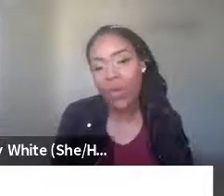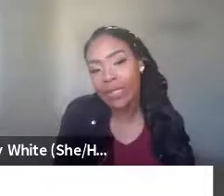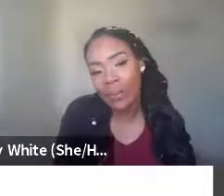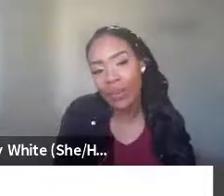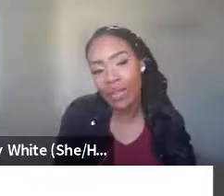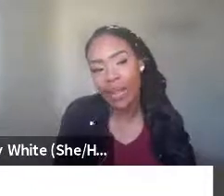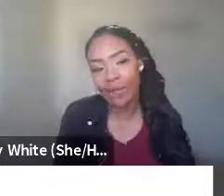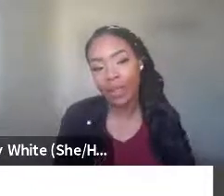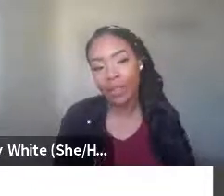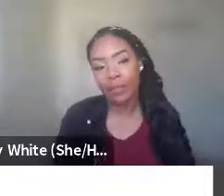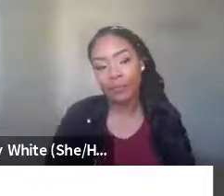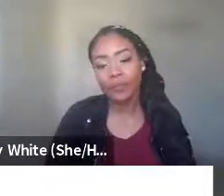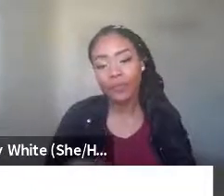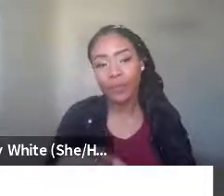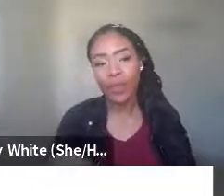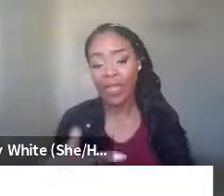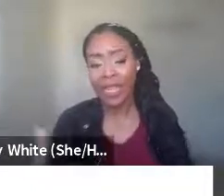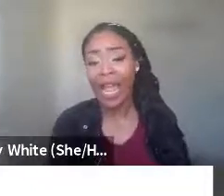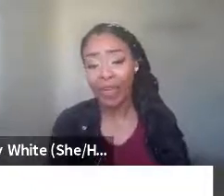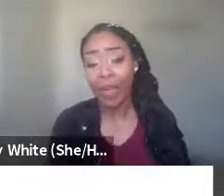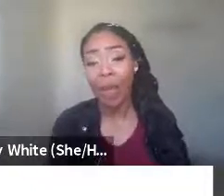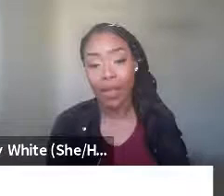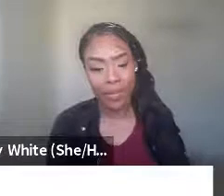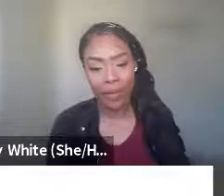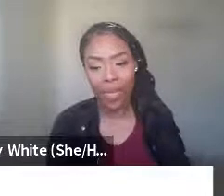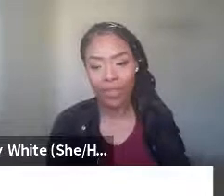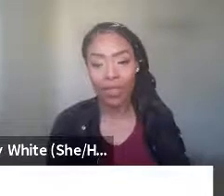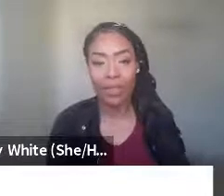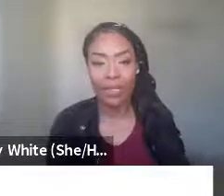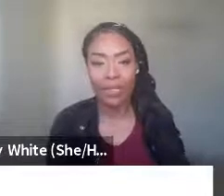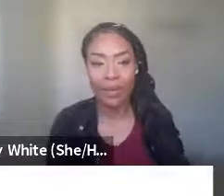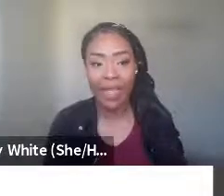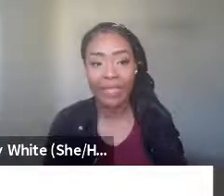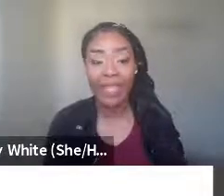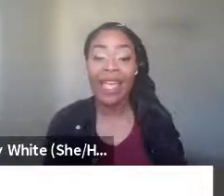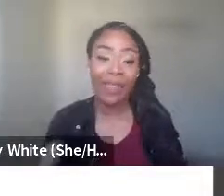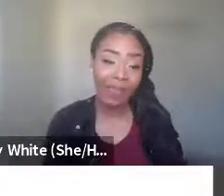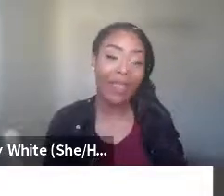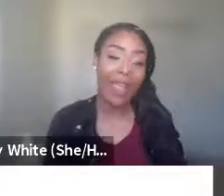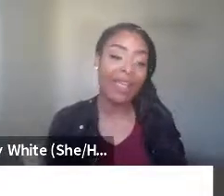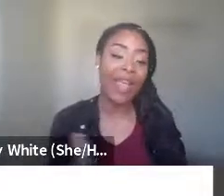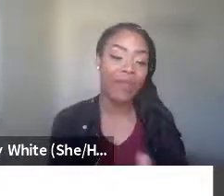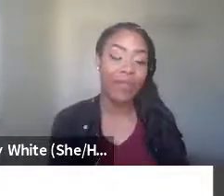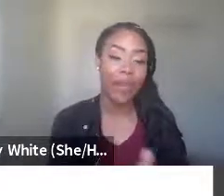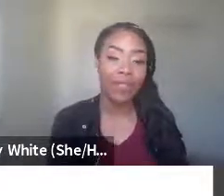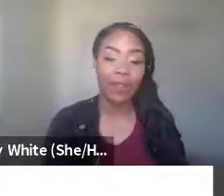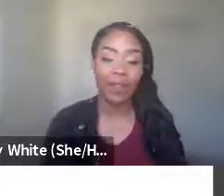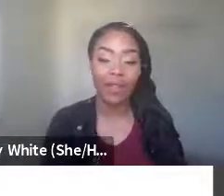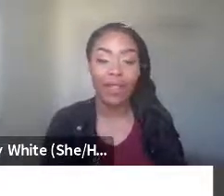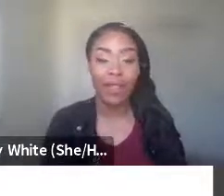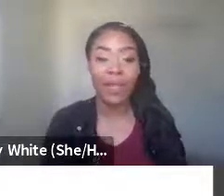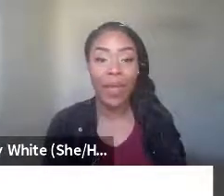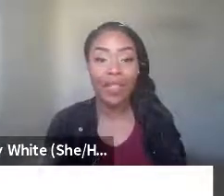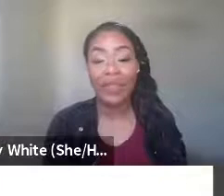who you wouldn't typically connect with. It can have a positive impact on your implicit bias, and then that can have an impact